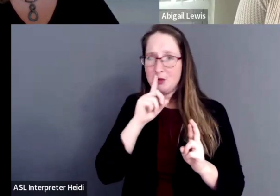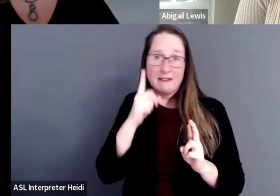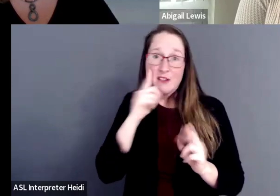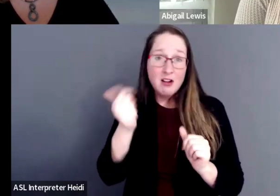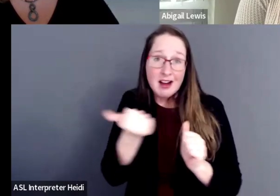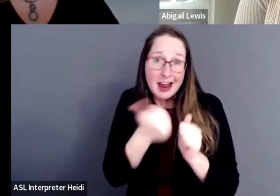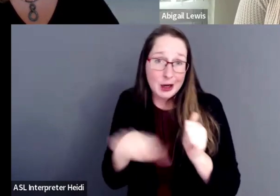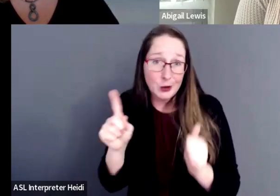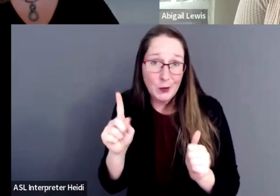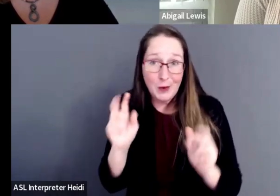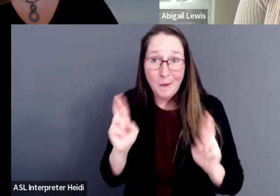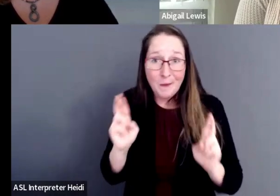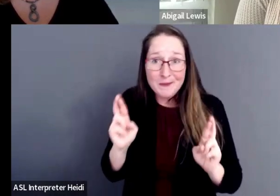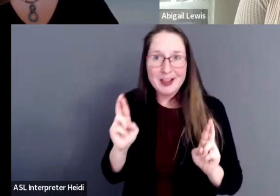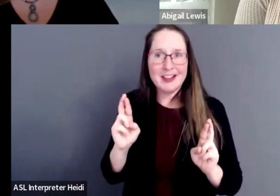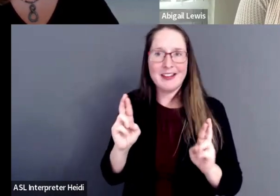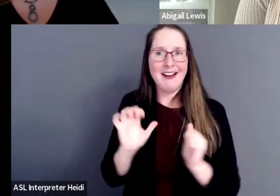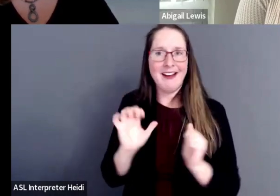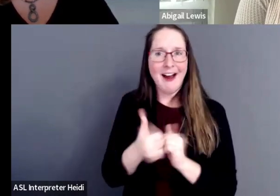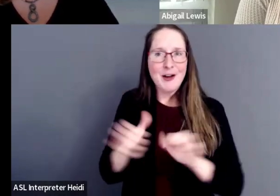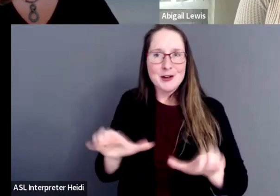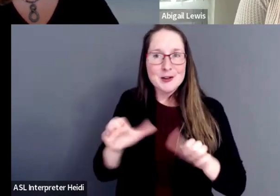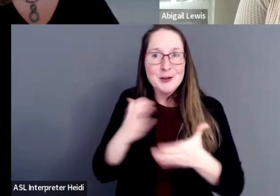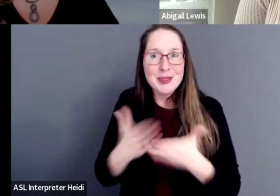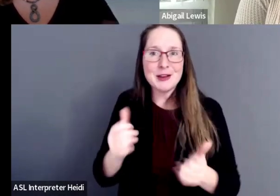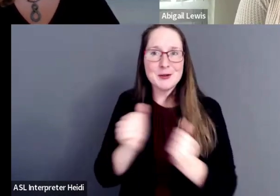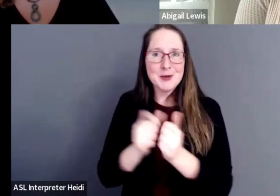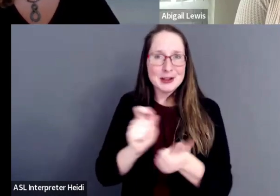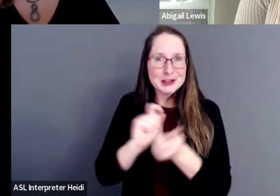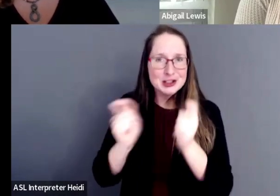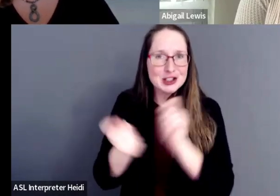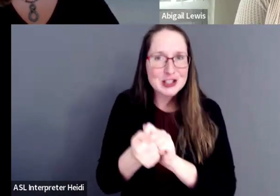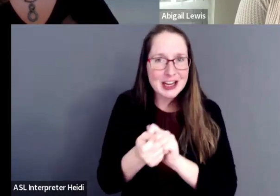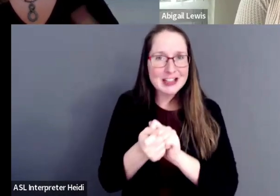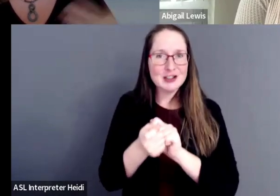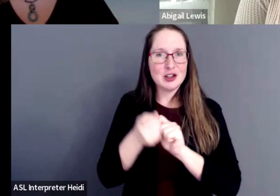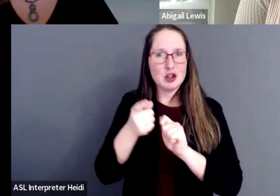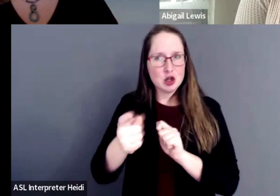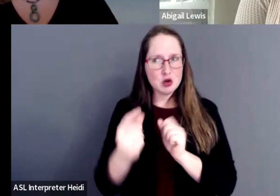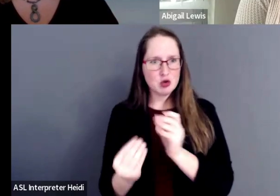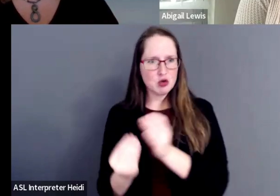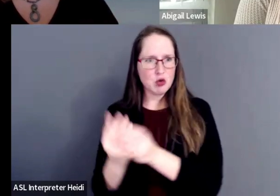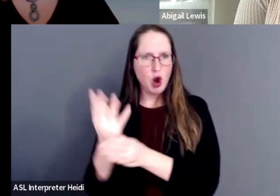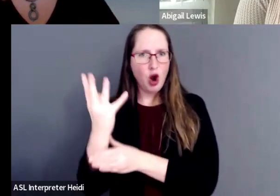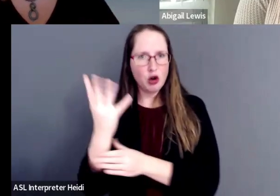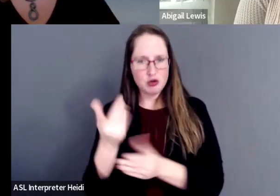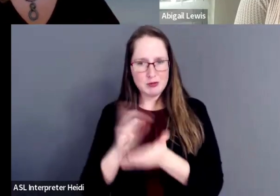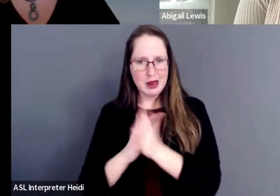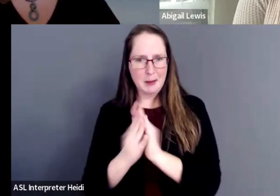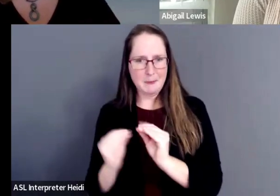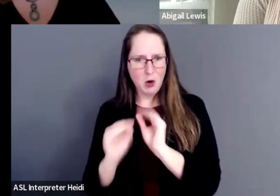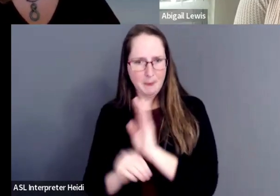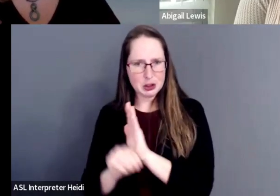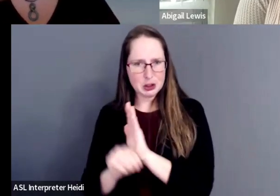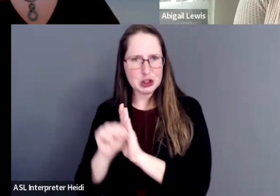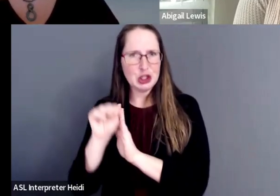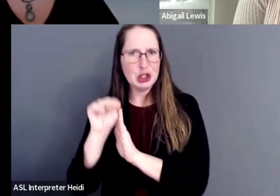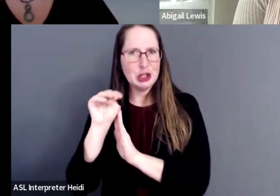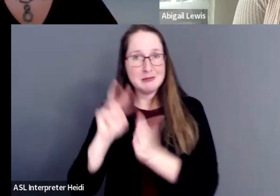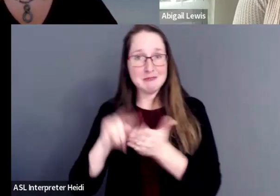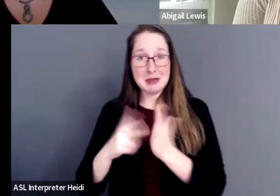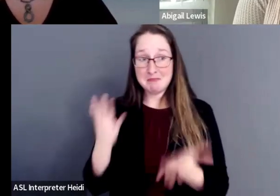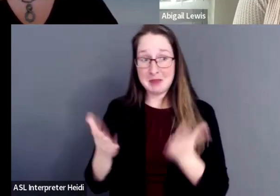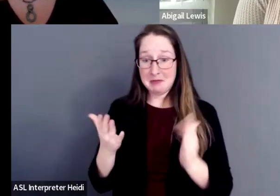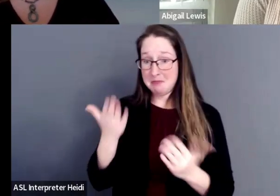that how they do things will change because you grow, you mature, you may have better